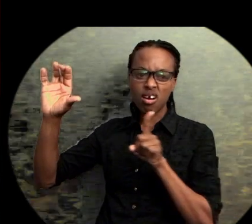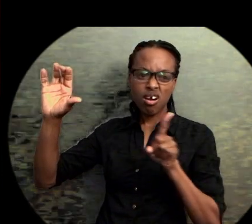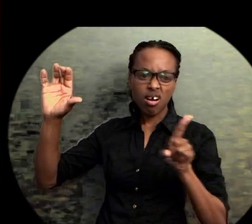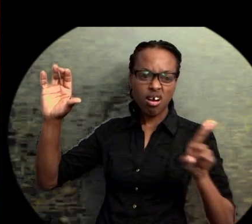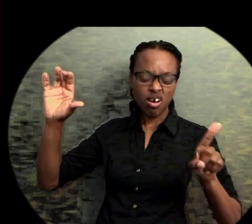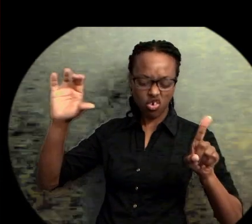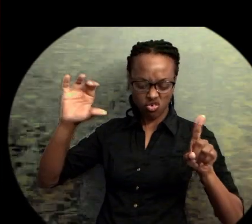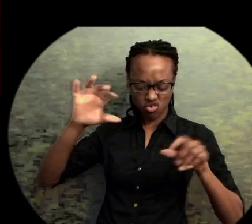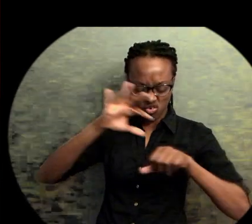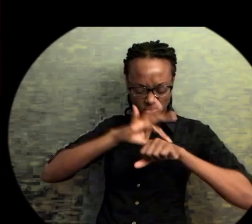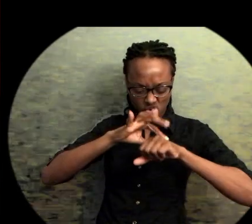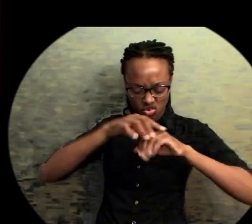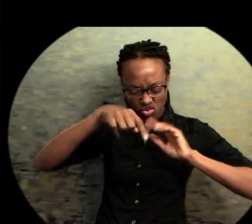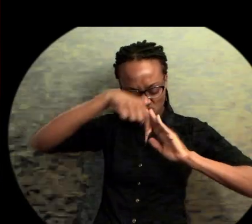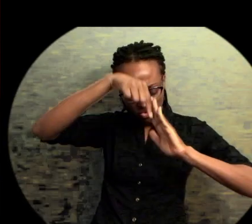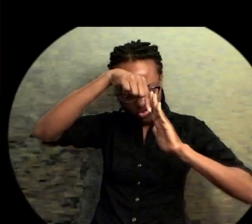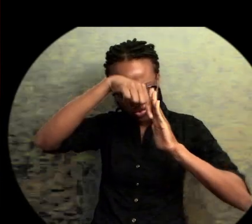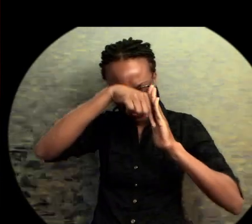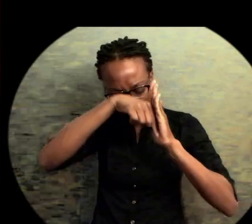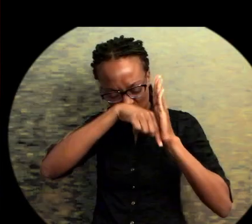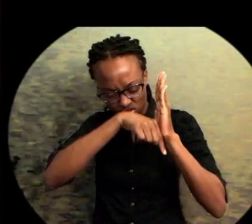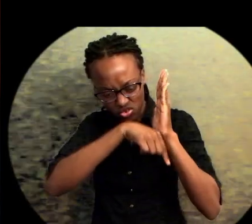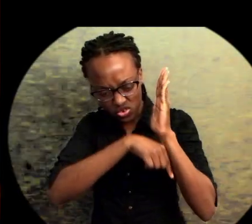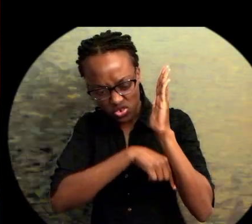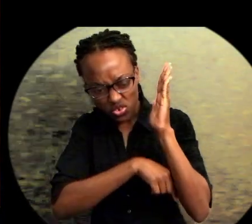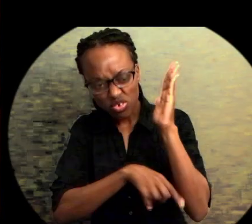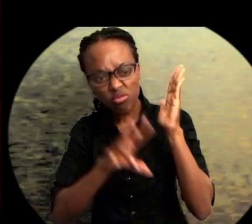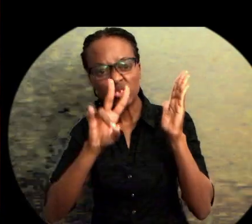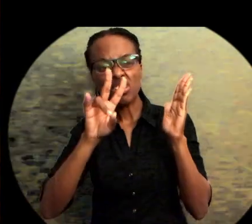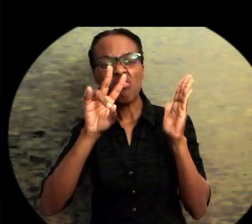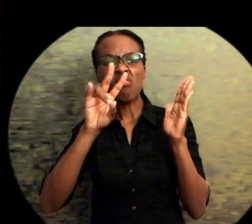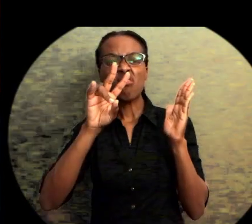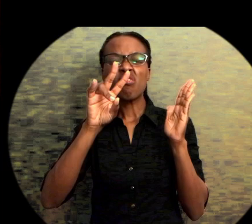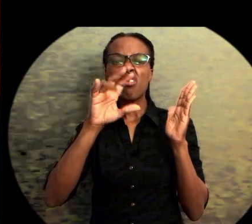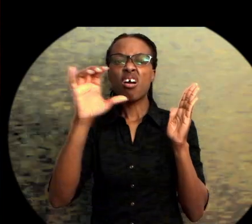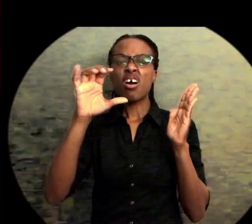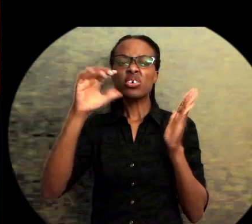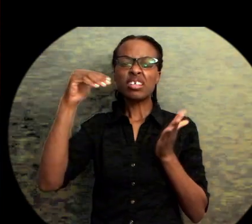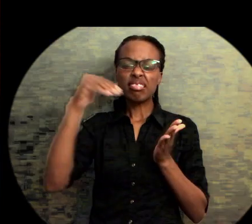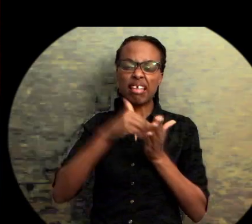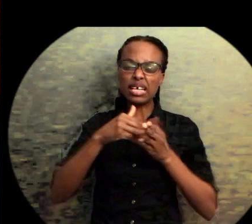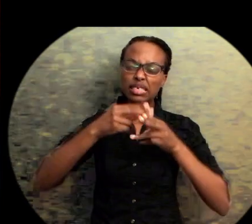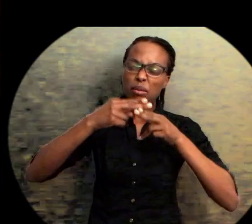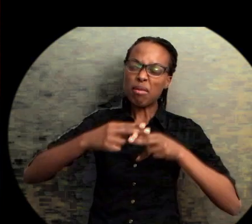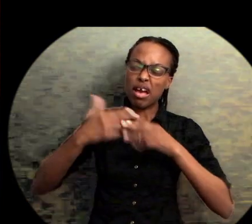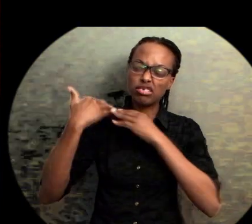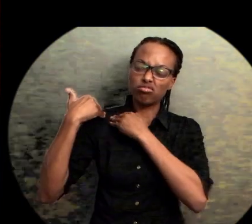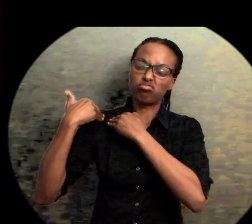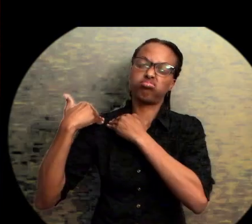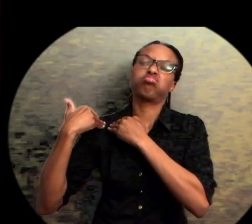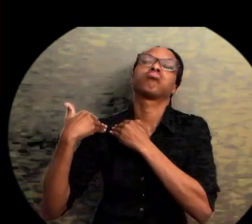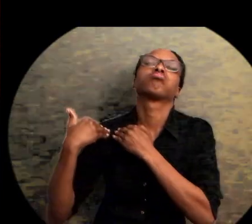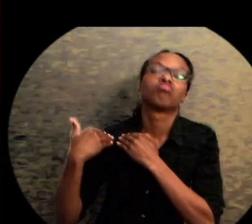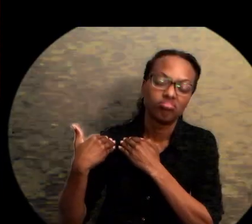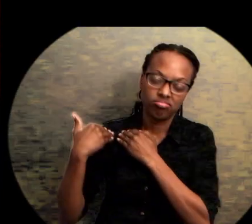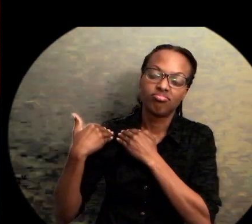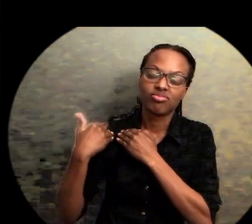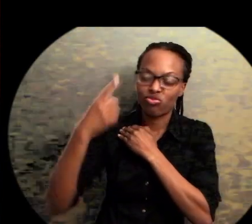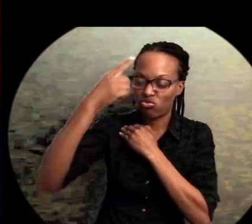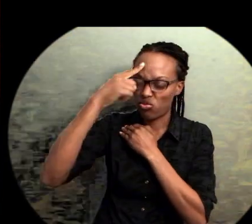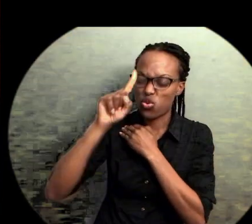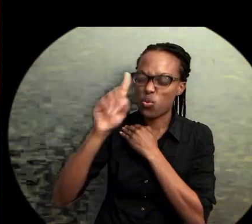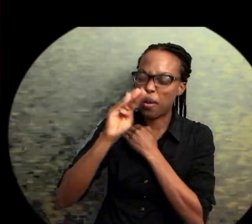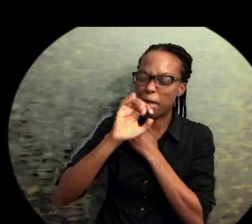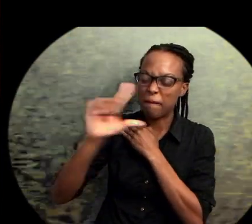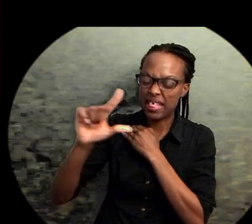under 700,000 pounds worth of pressure for no less than one billion years carbon-rich rocks